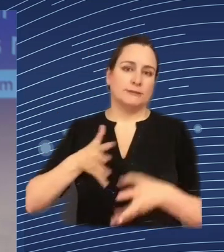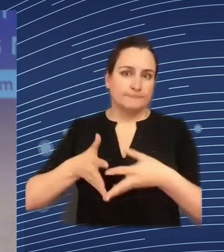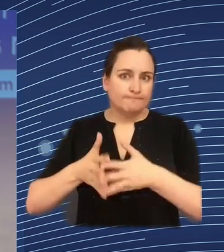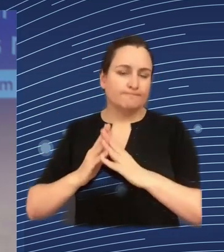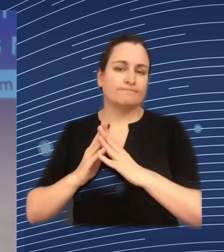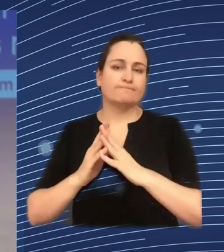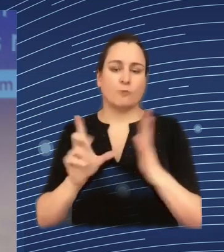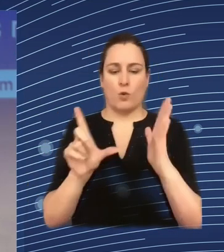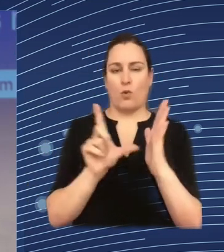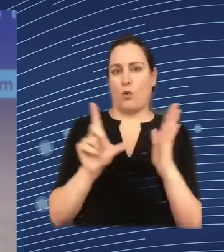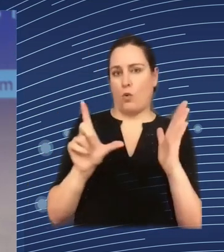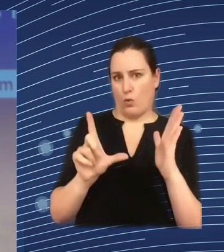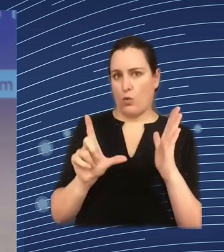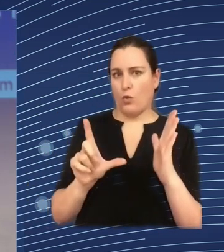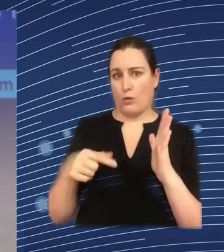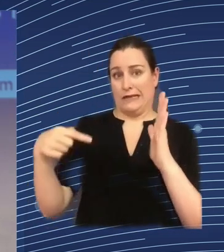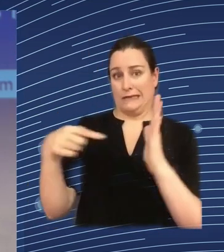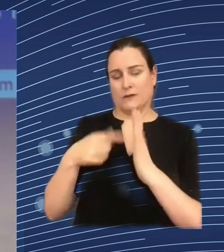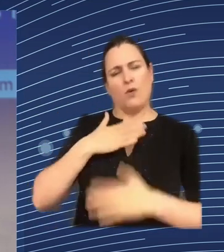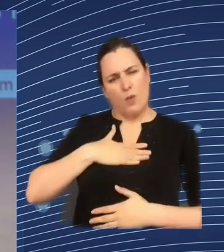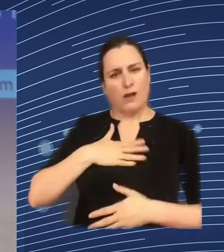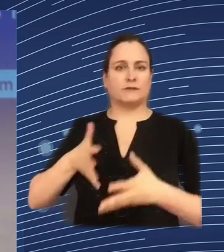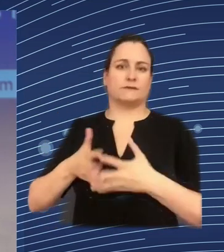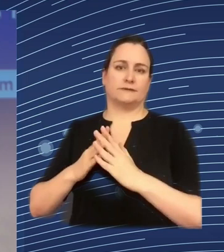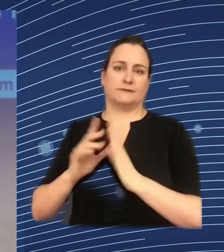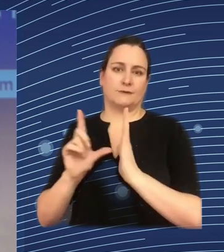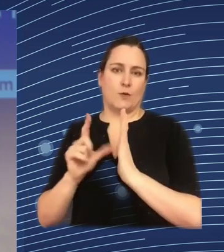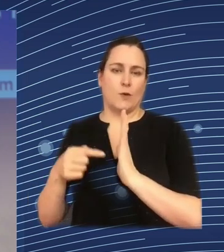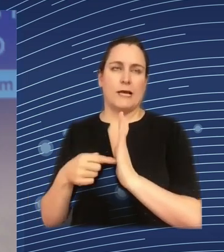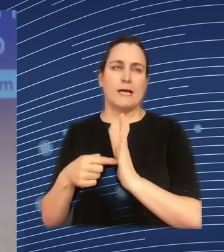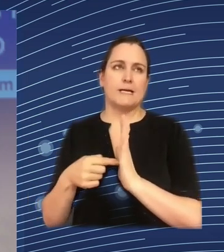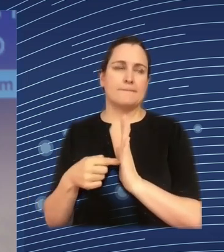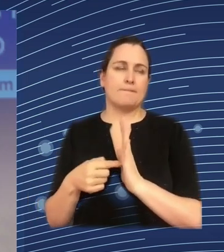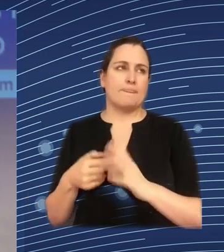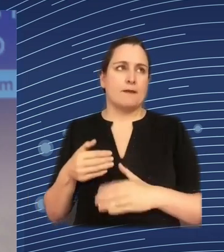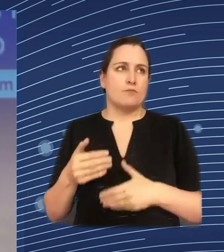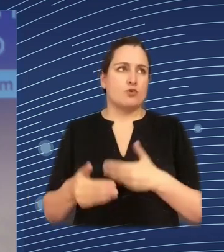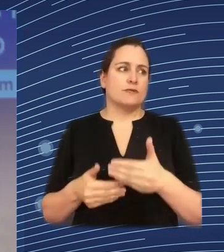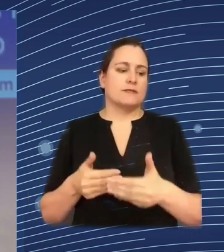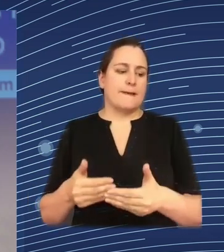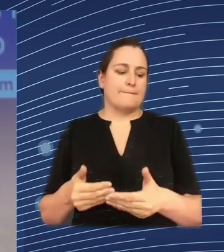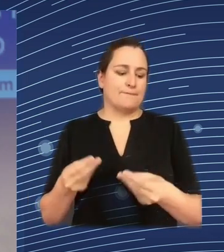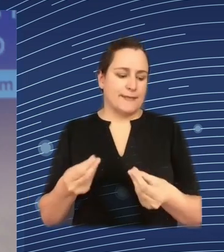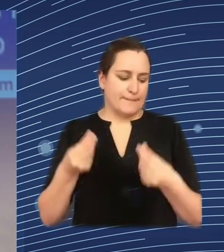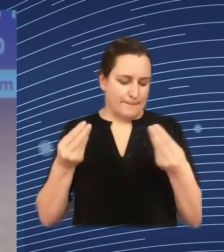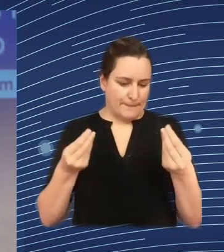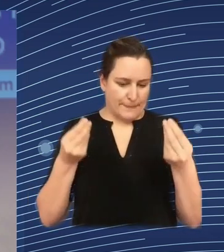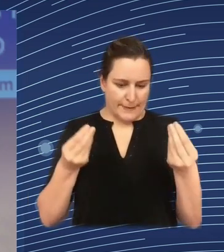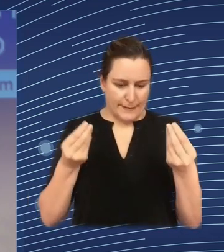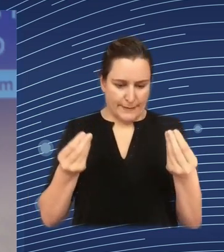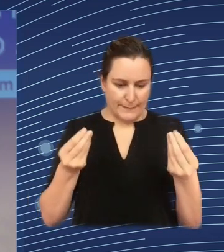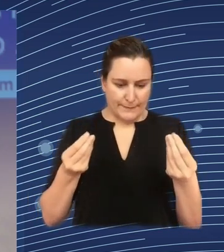process to to how to say to for the application